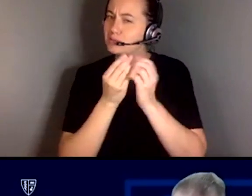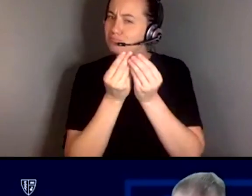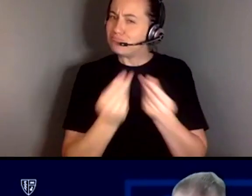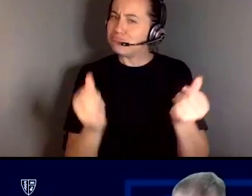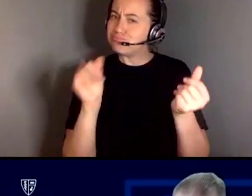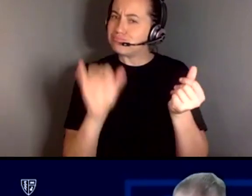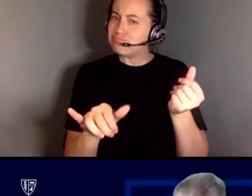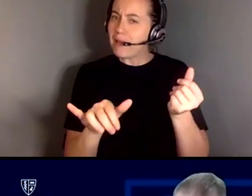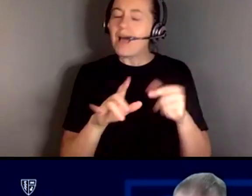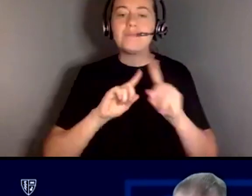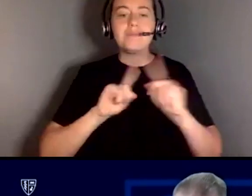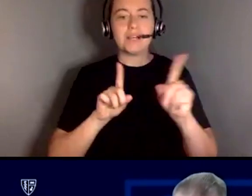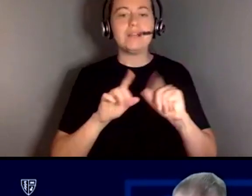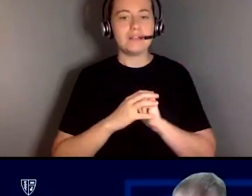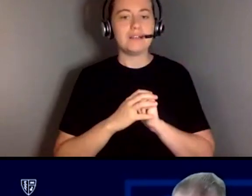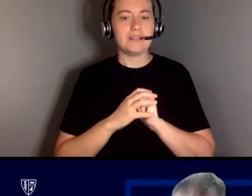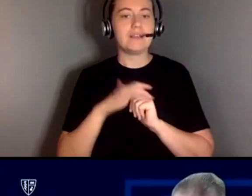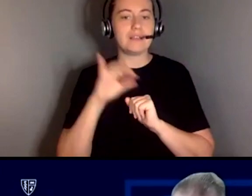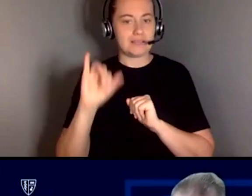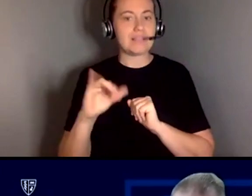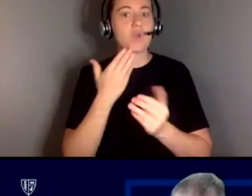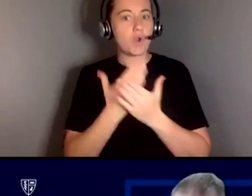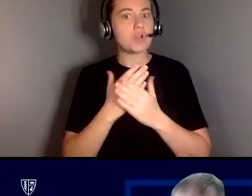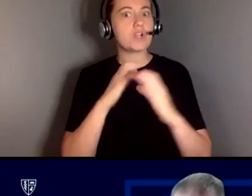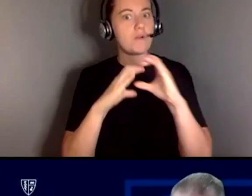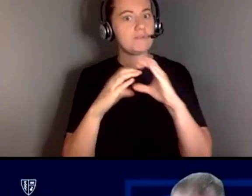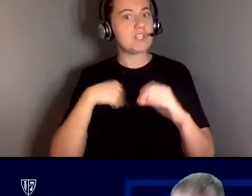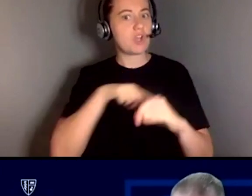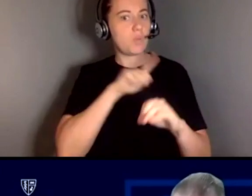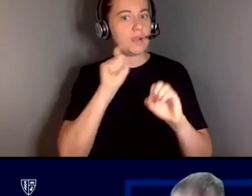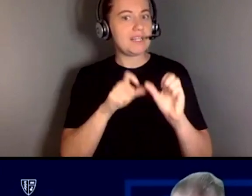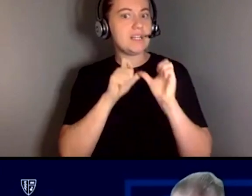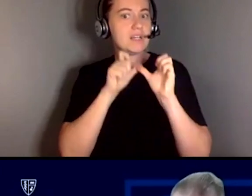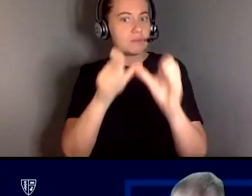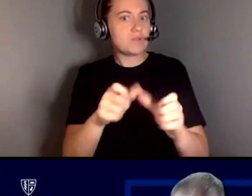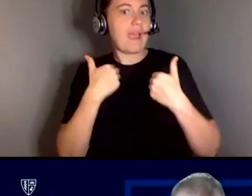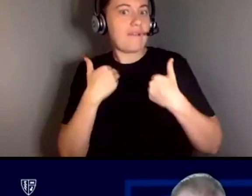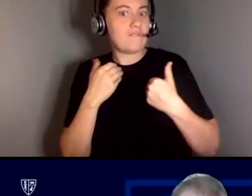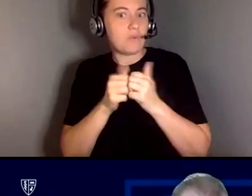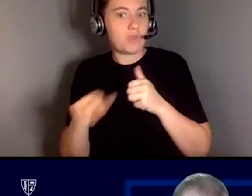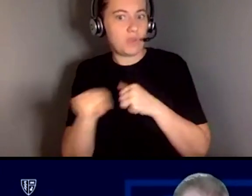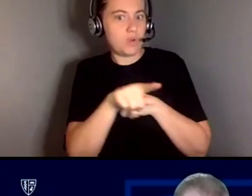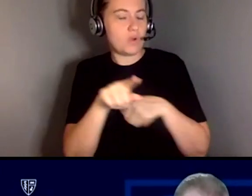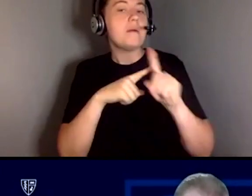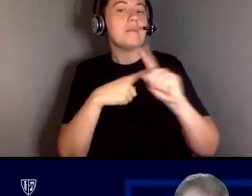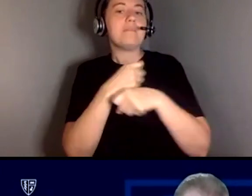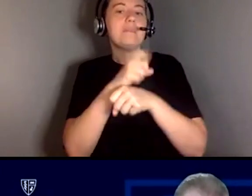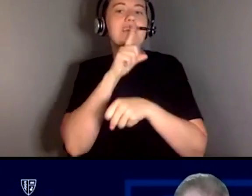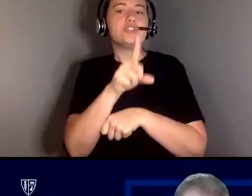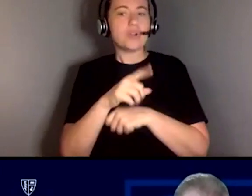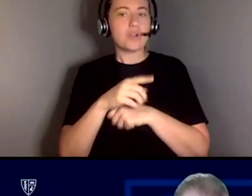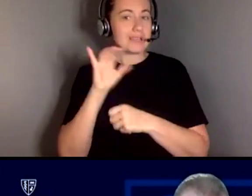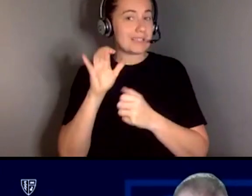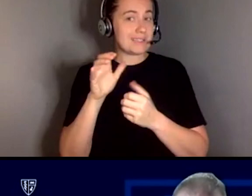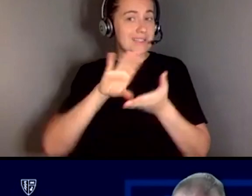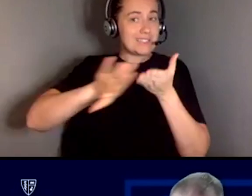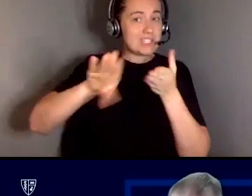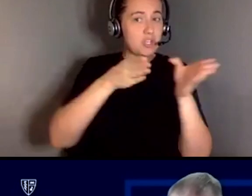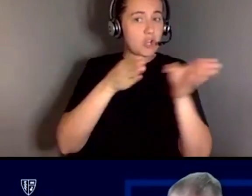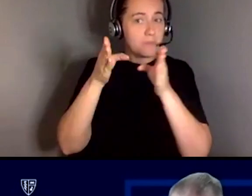so certainly another conversation we'd love to continue about you guys but making sure that the discharge planners